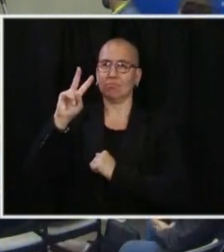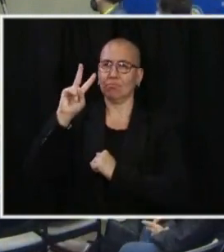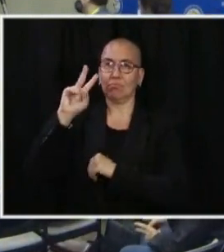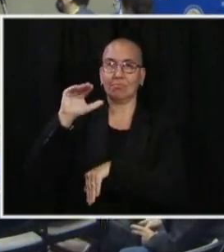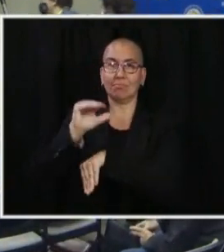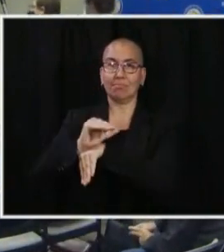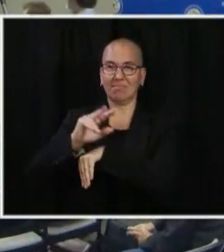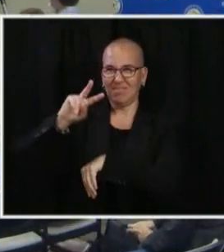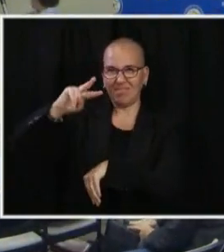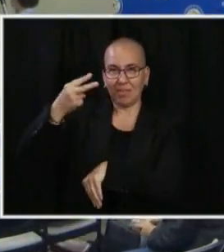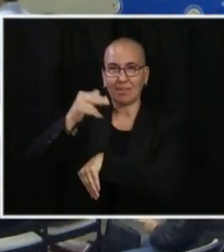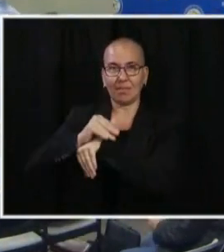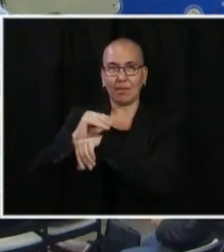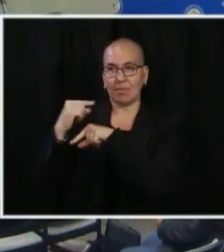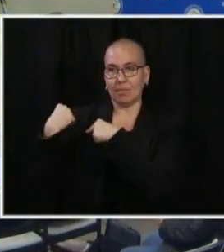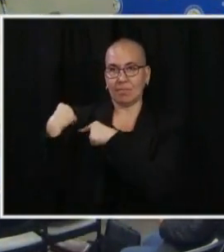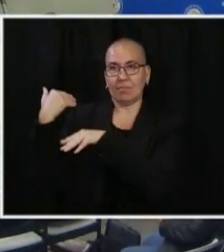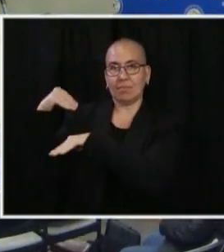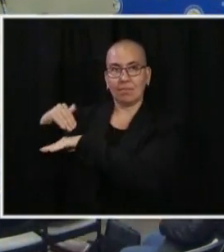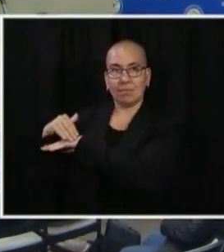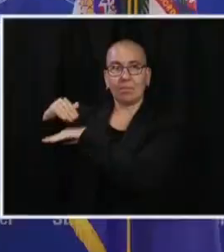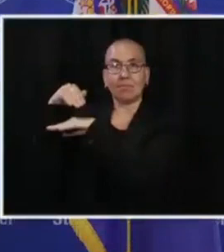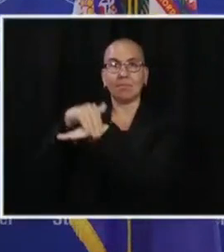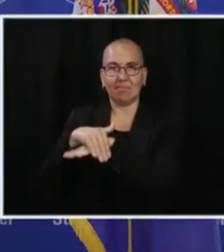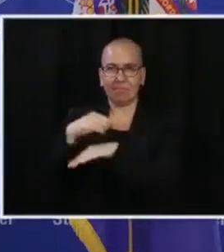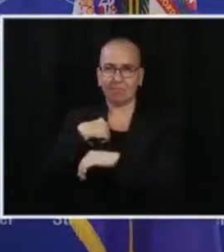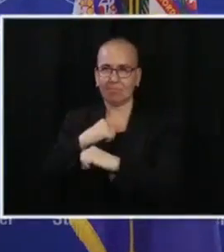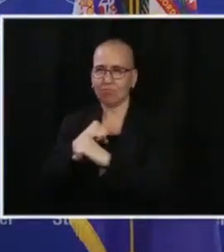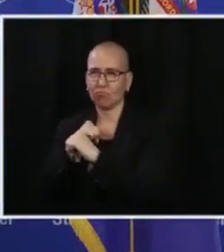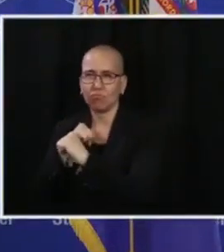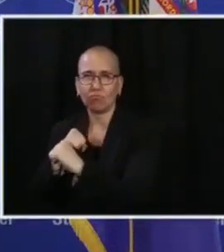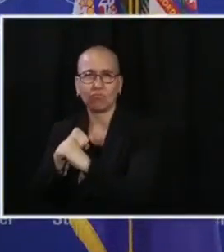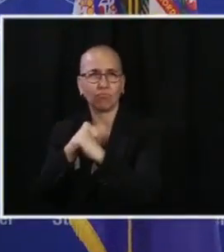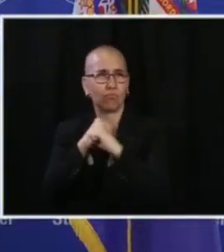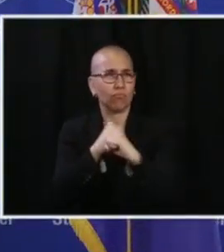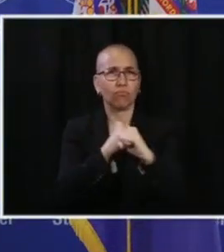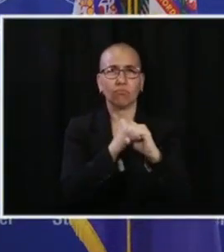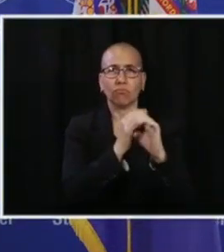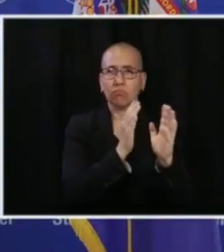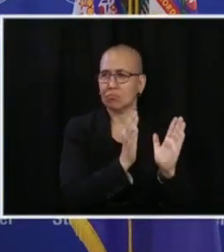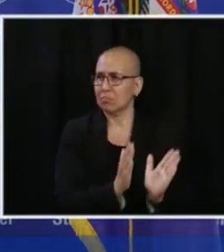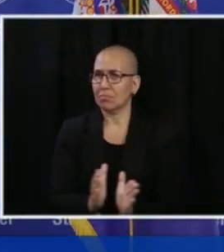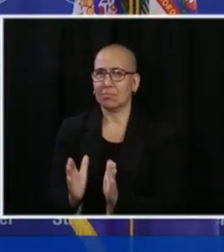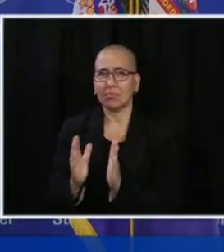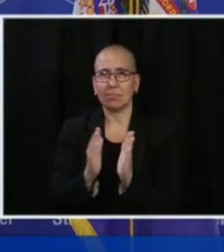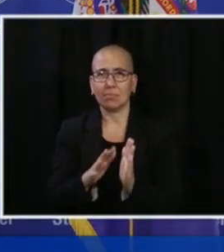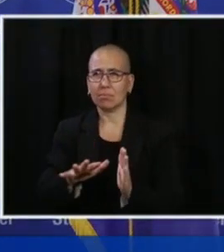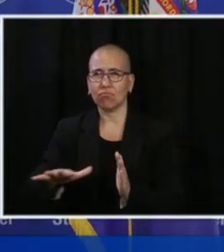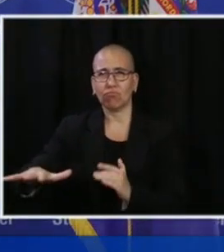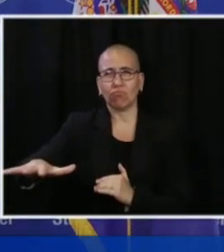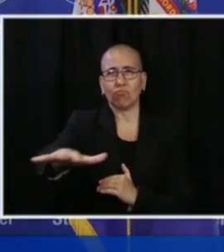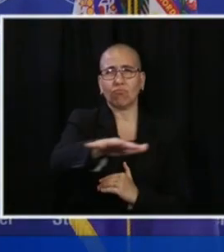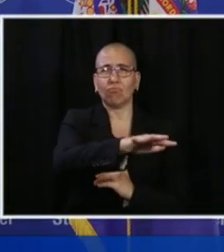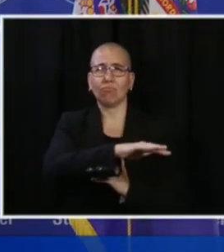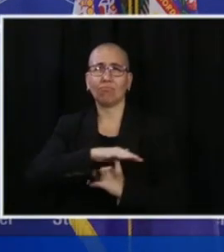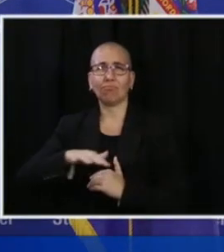the security and the order on our streets. It has been a